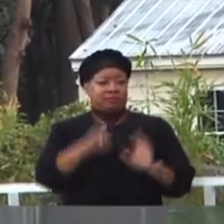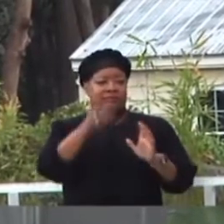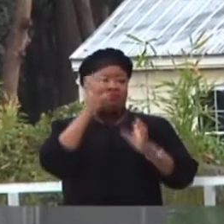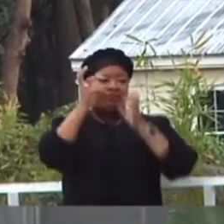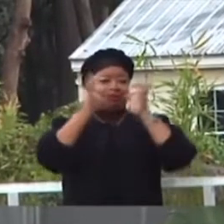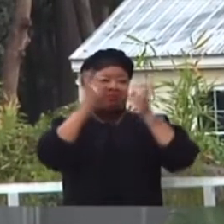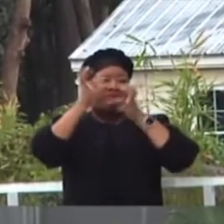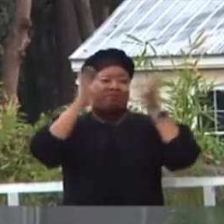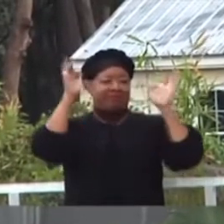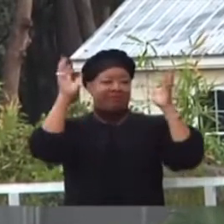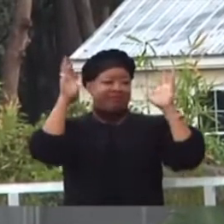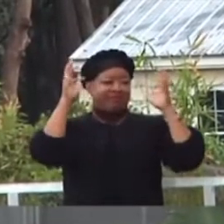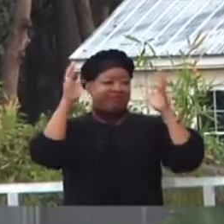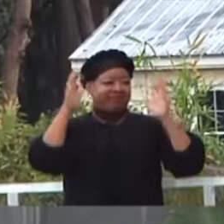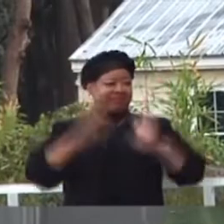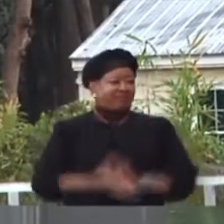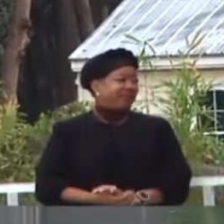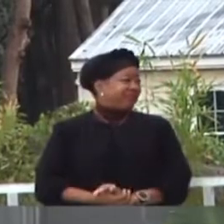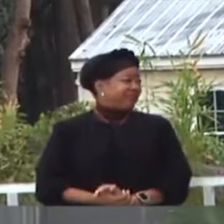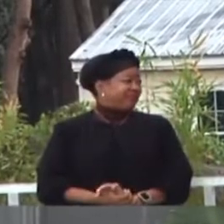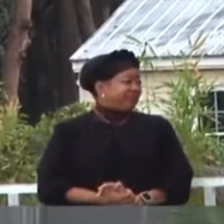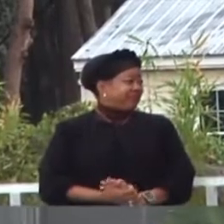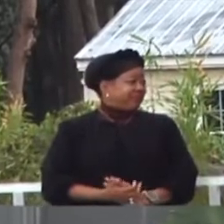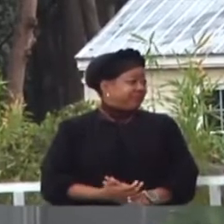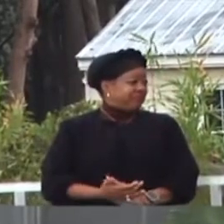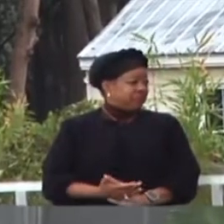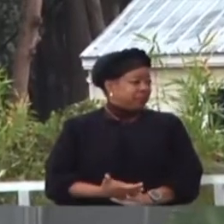you. Thank you. Thank